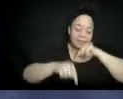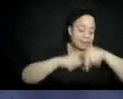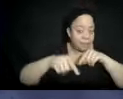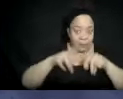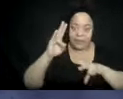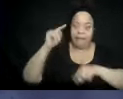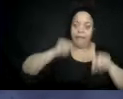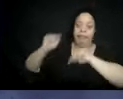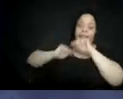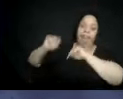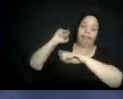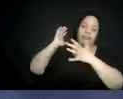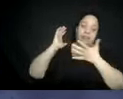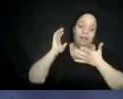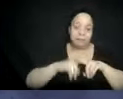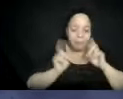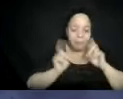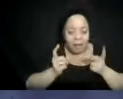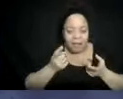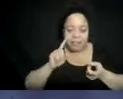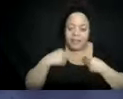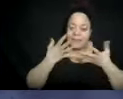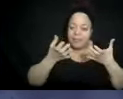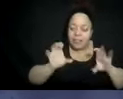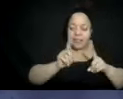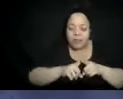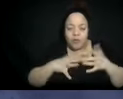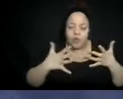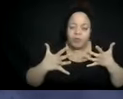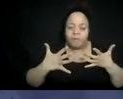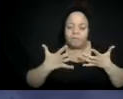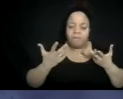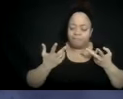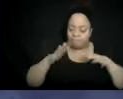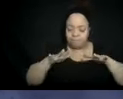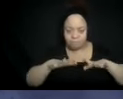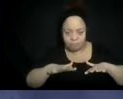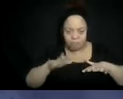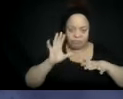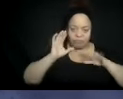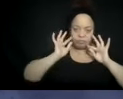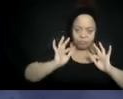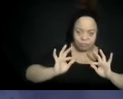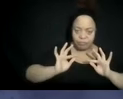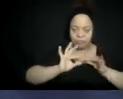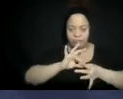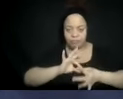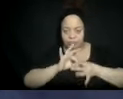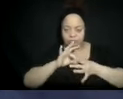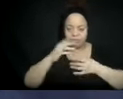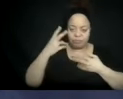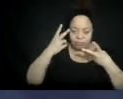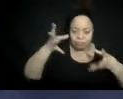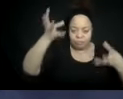histories of the places that you're focused in on. Um, next slide. And you can see that in these slides,